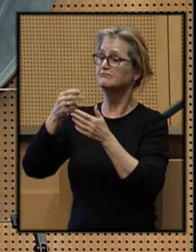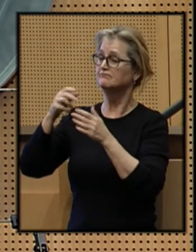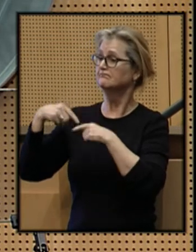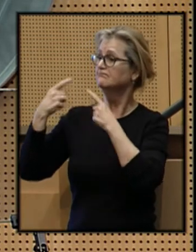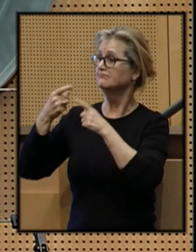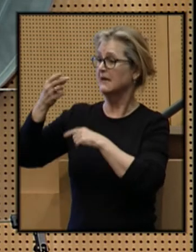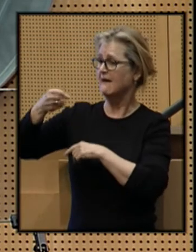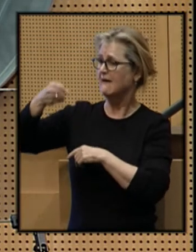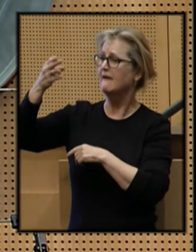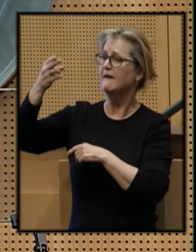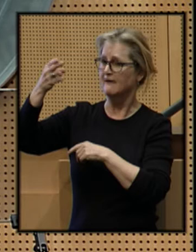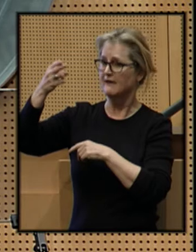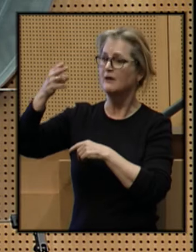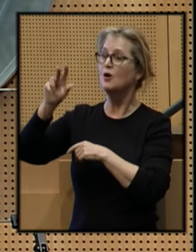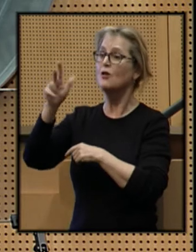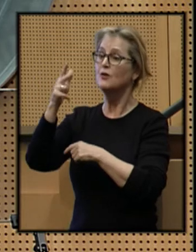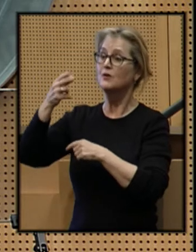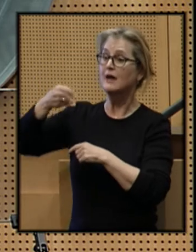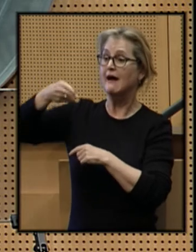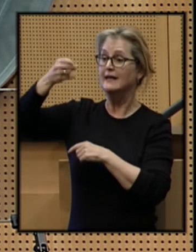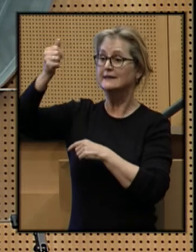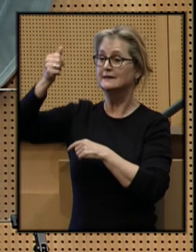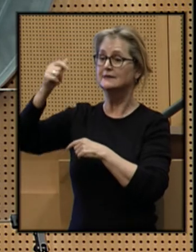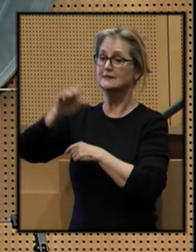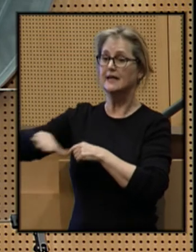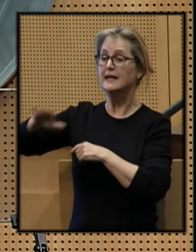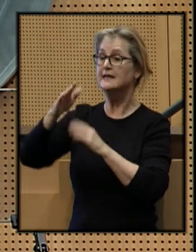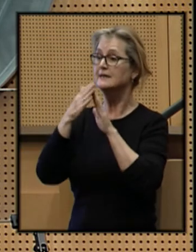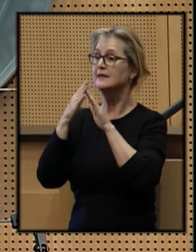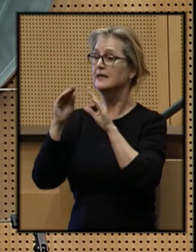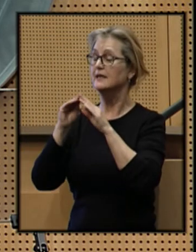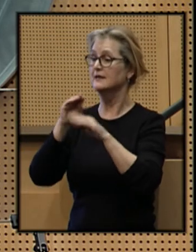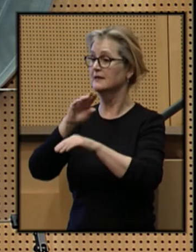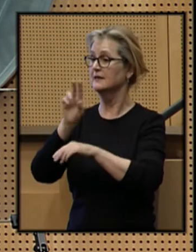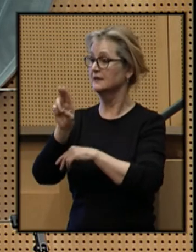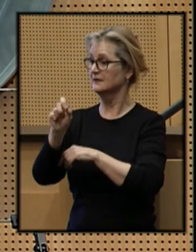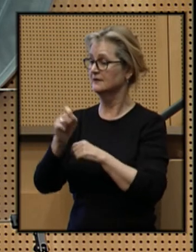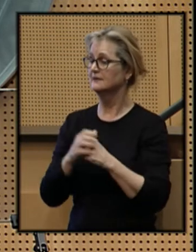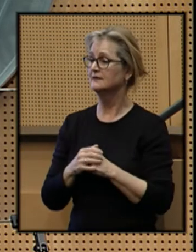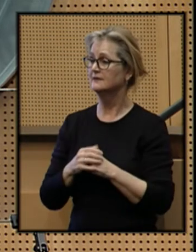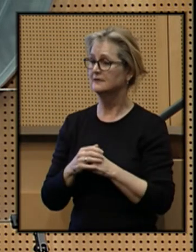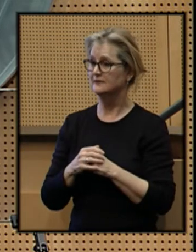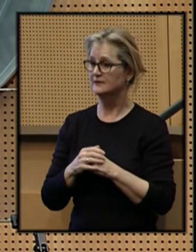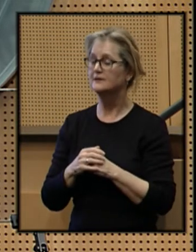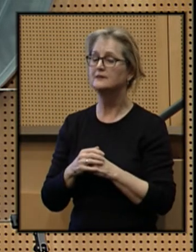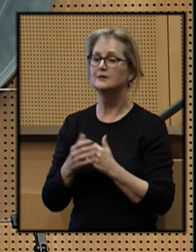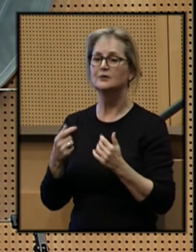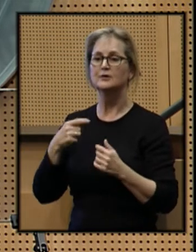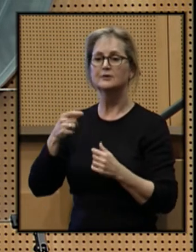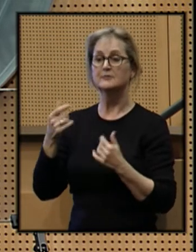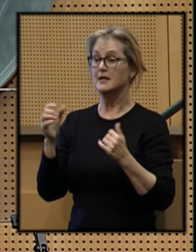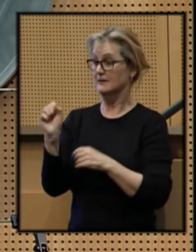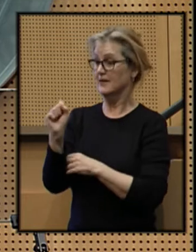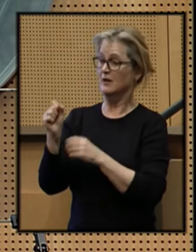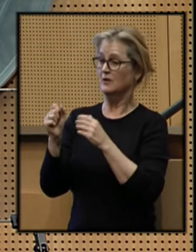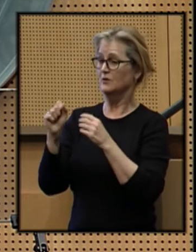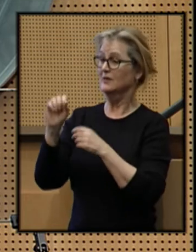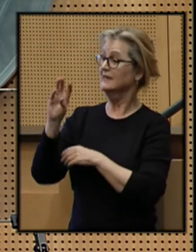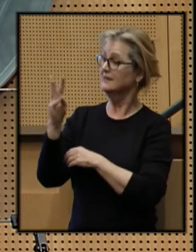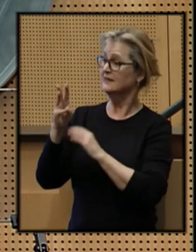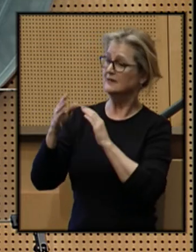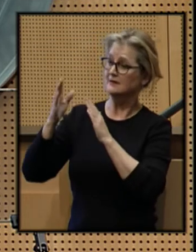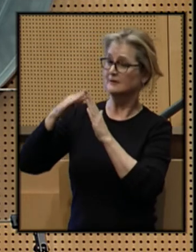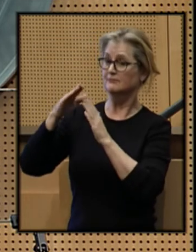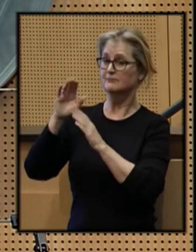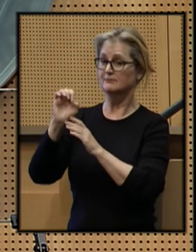and it is the third highest of any city in the nation. We are the sixth most educated city in